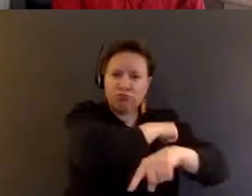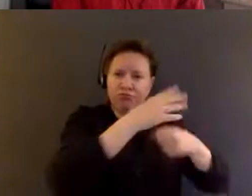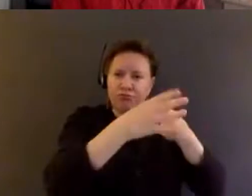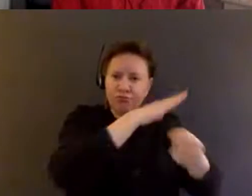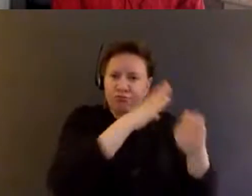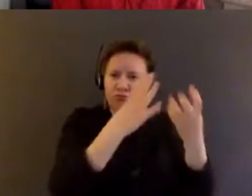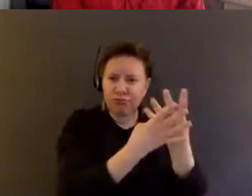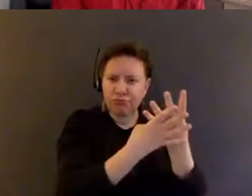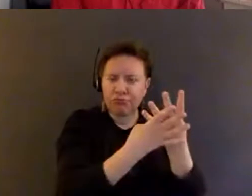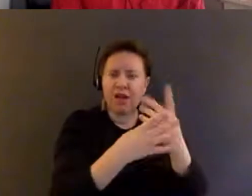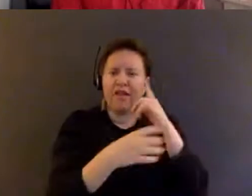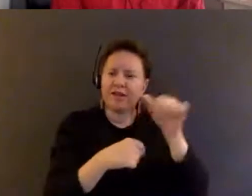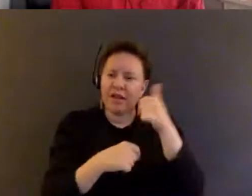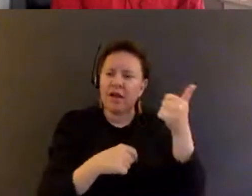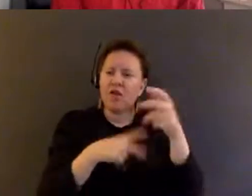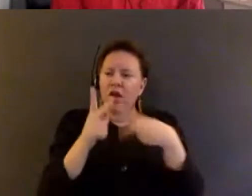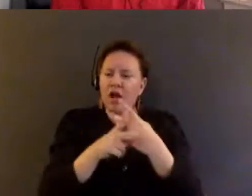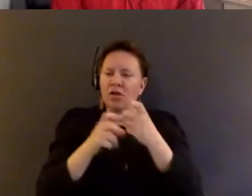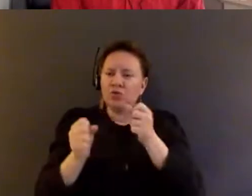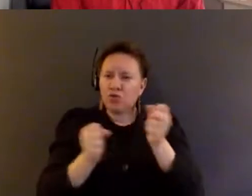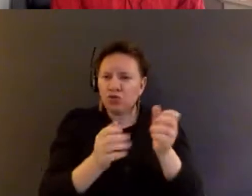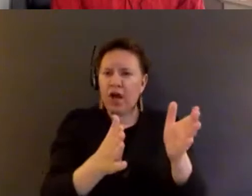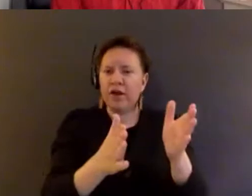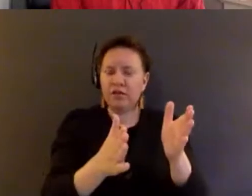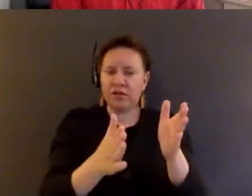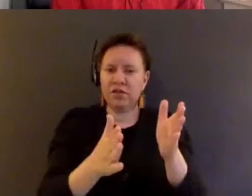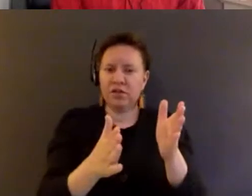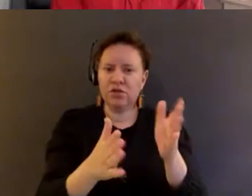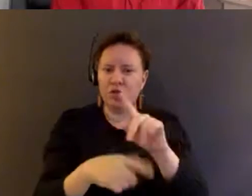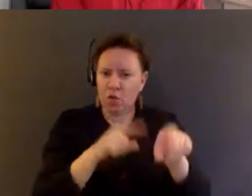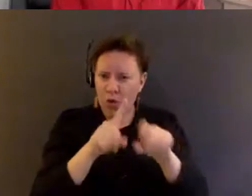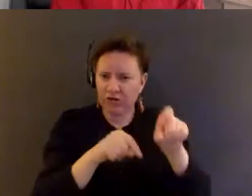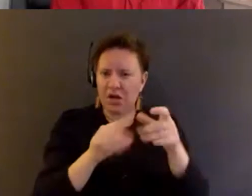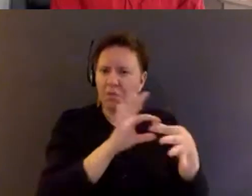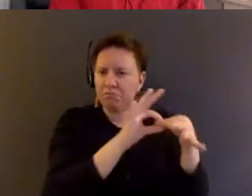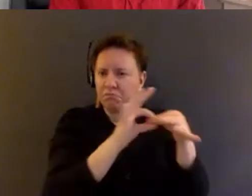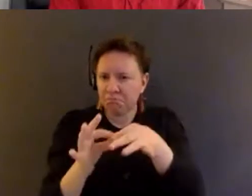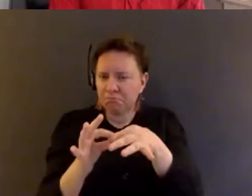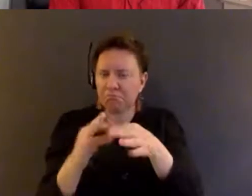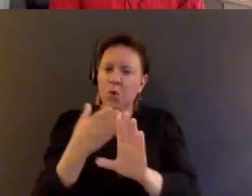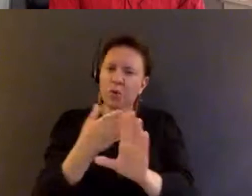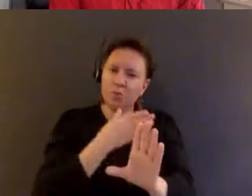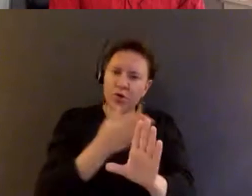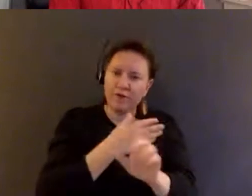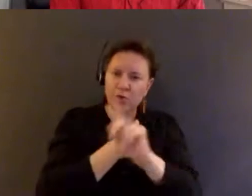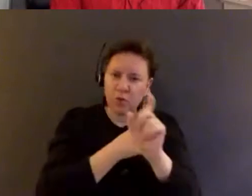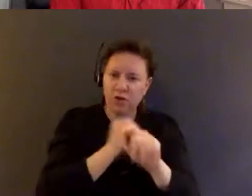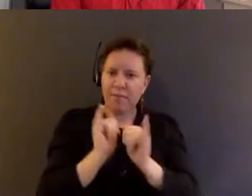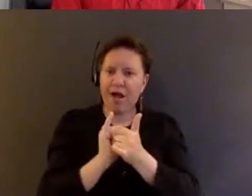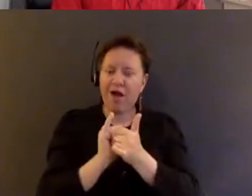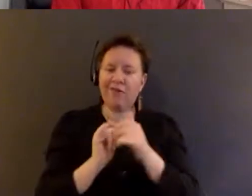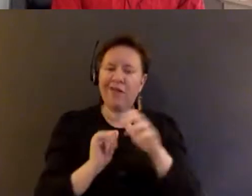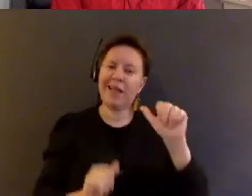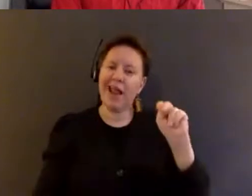strategy question. And I think it lends itself well to the previous question about sort of an anarchist